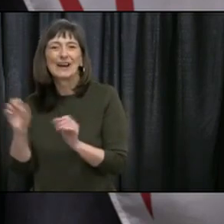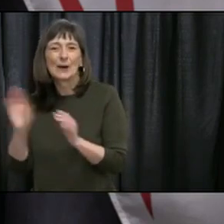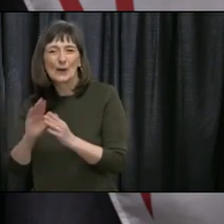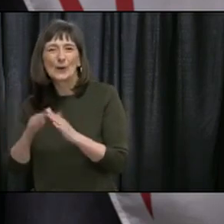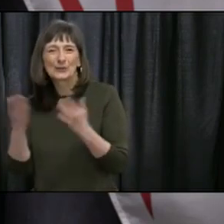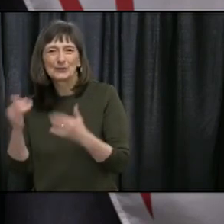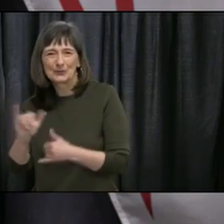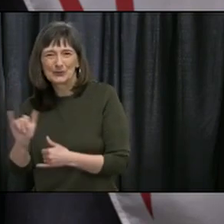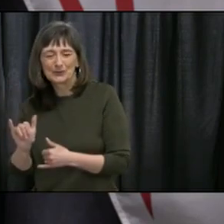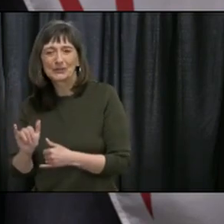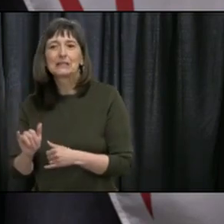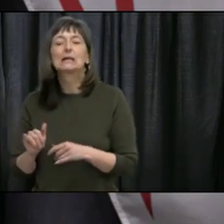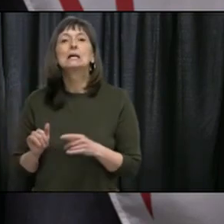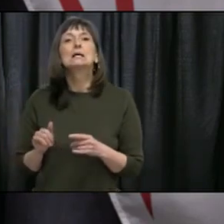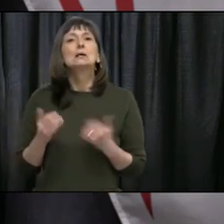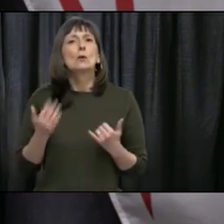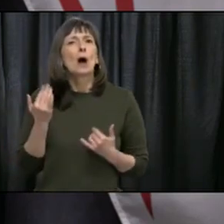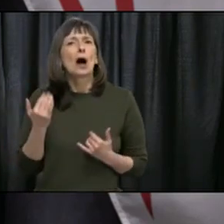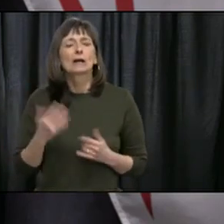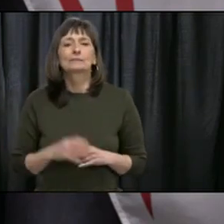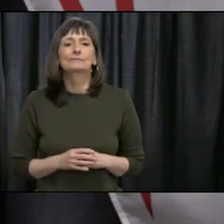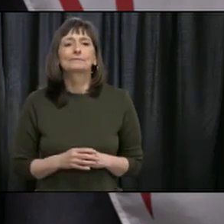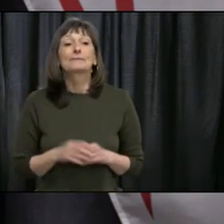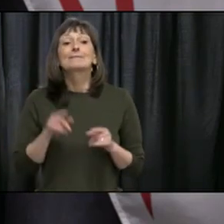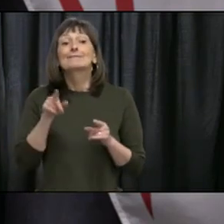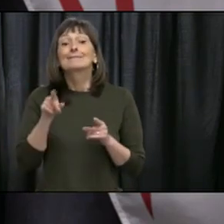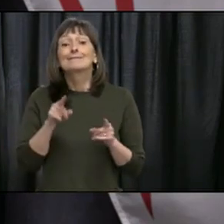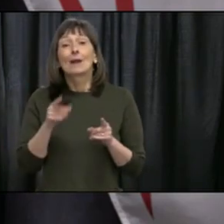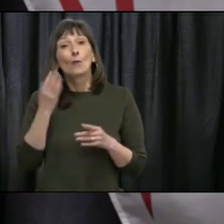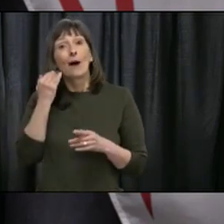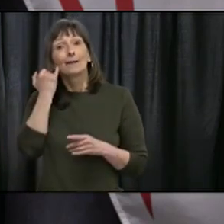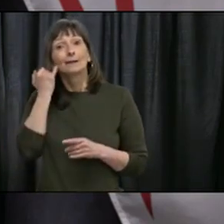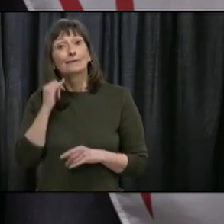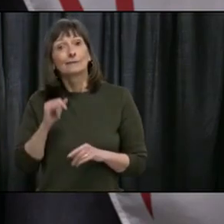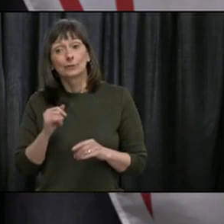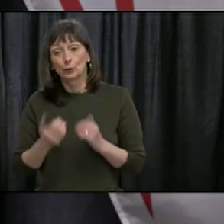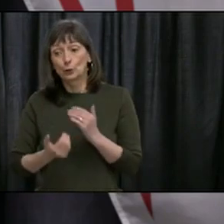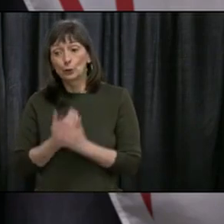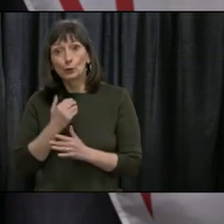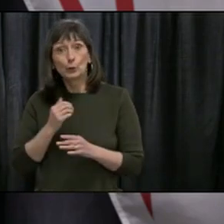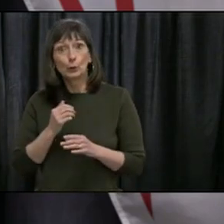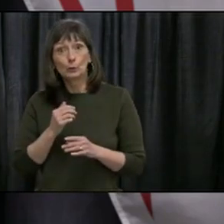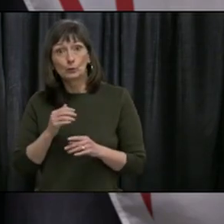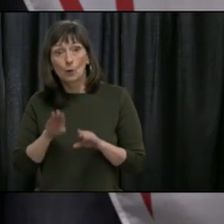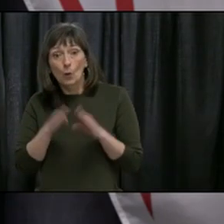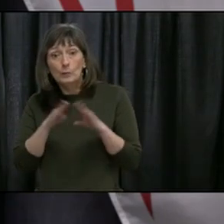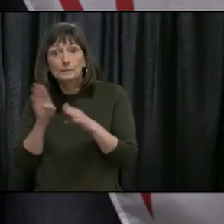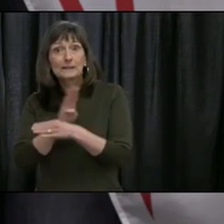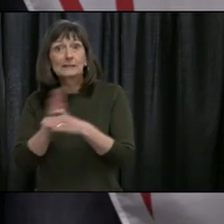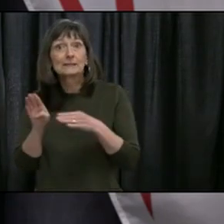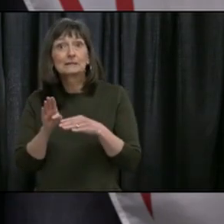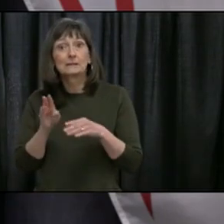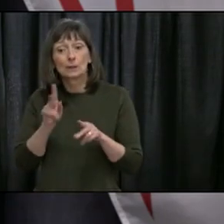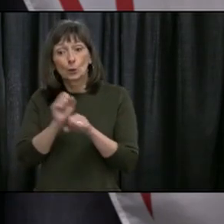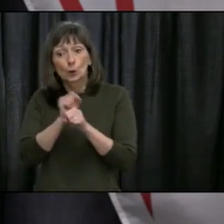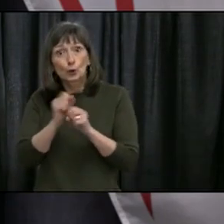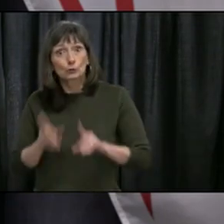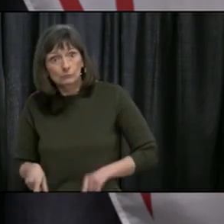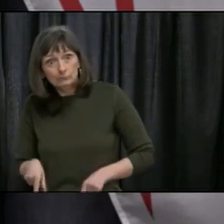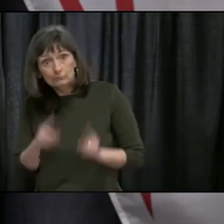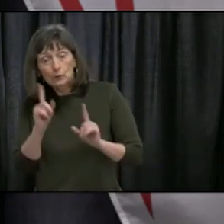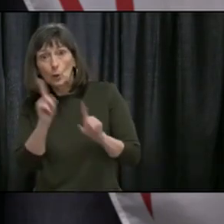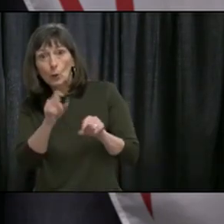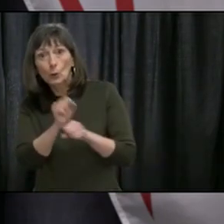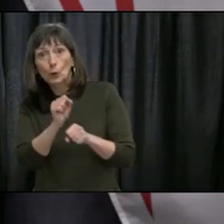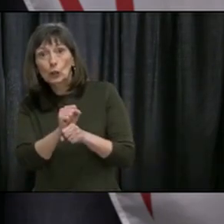some people will end up needing someone to look after their animals if they work extended shifts and things like that. So we felt that